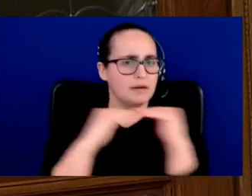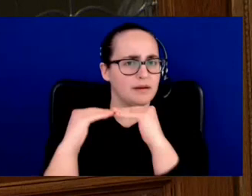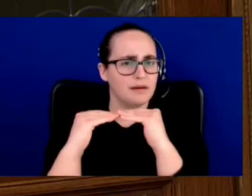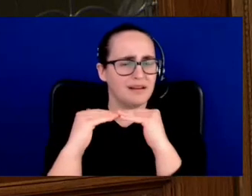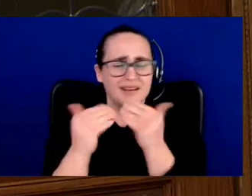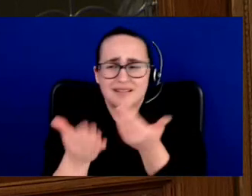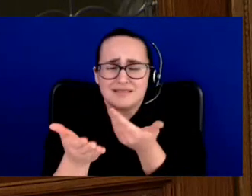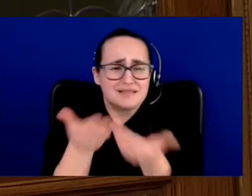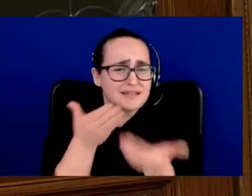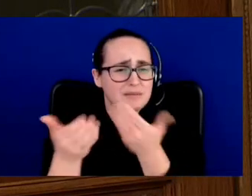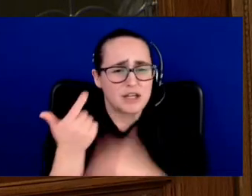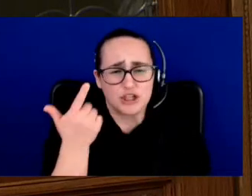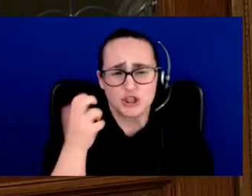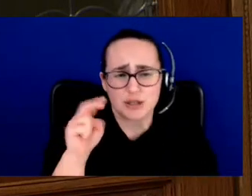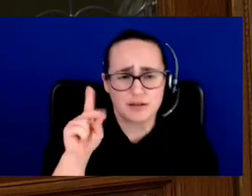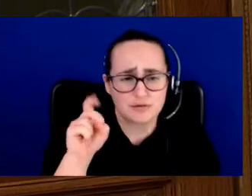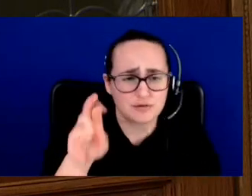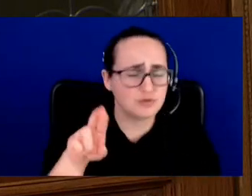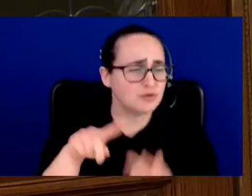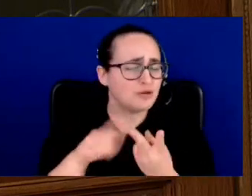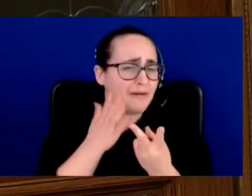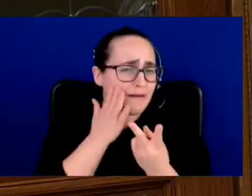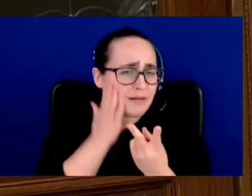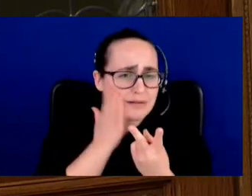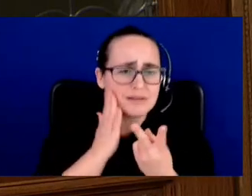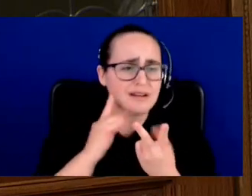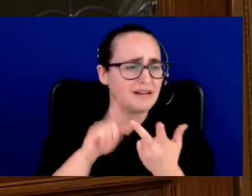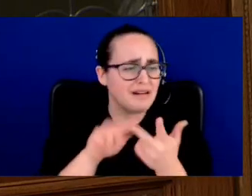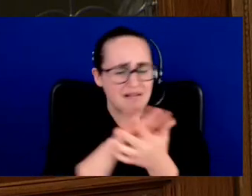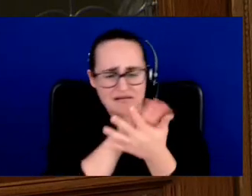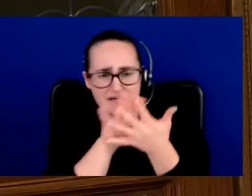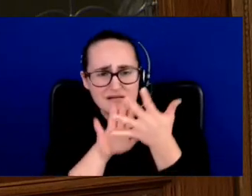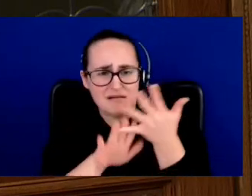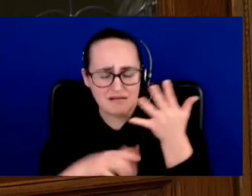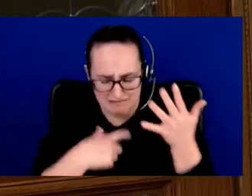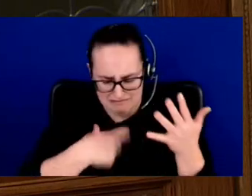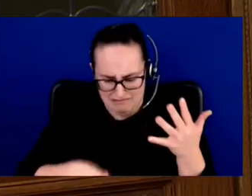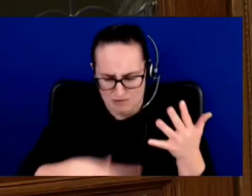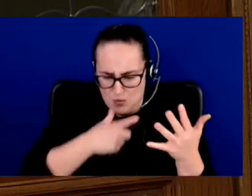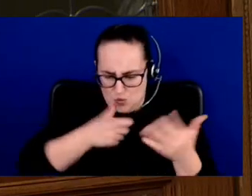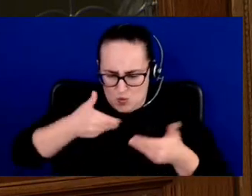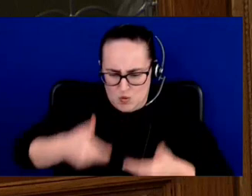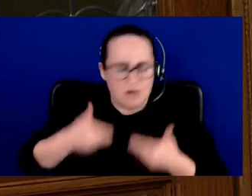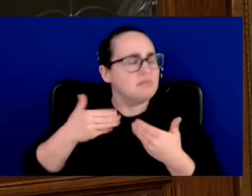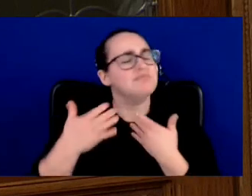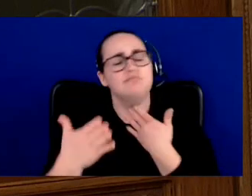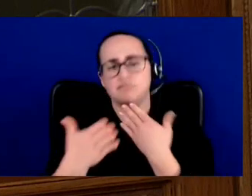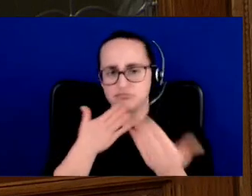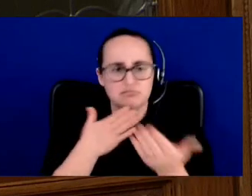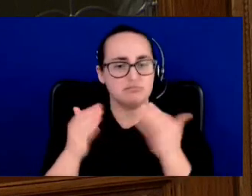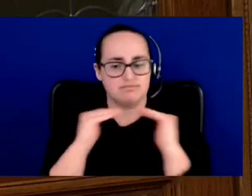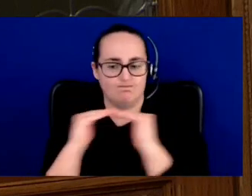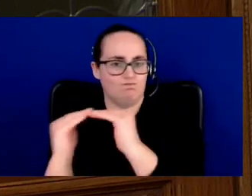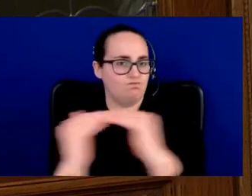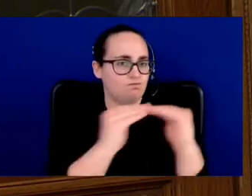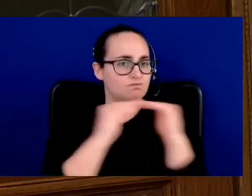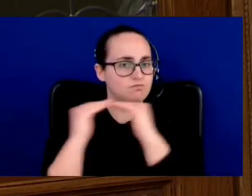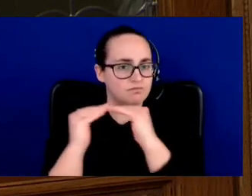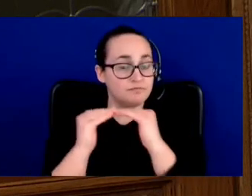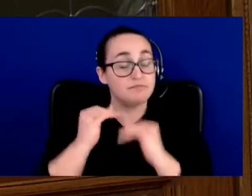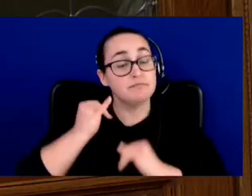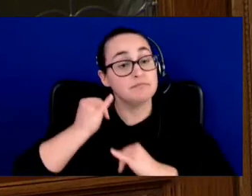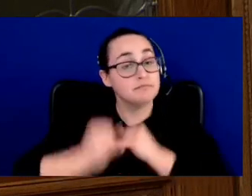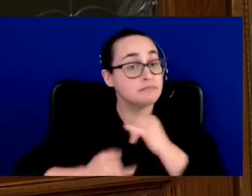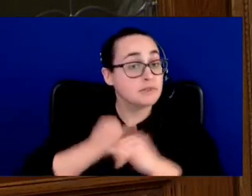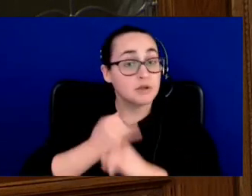gender, ethnicity or other parts of their identity. International Women's Day is a call to action and a reminder that gender equity